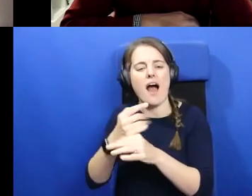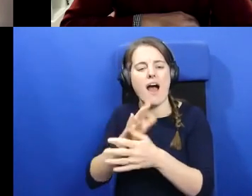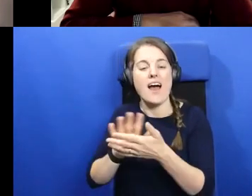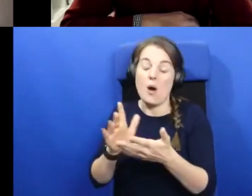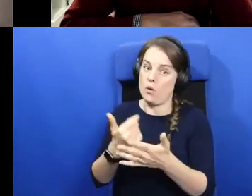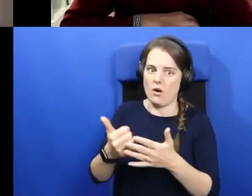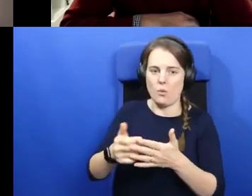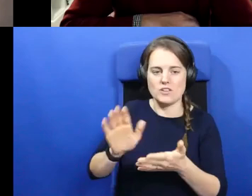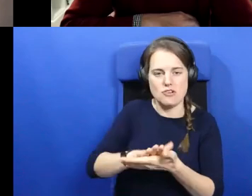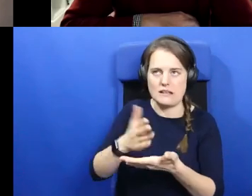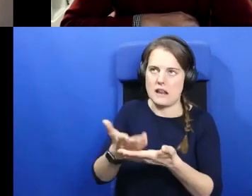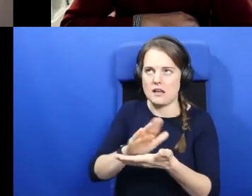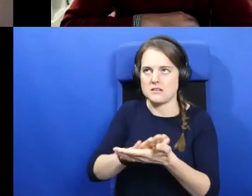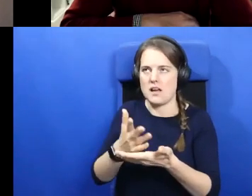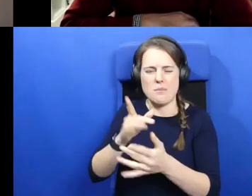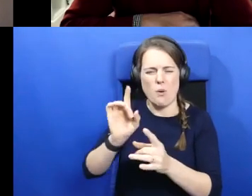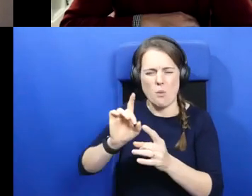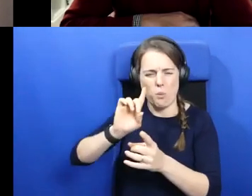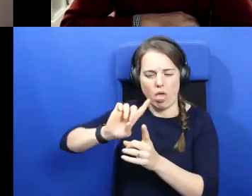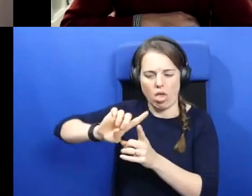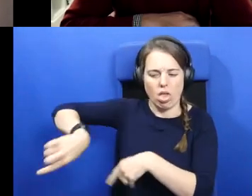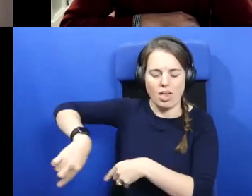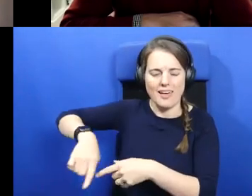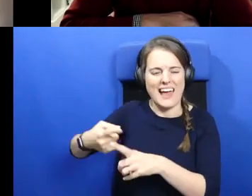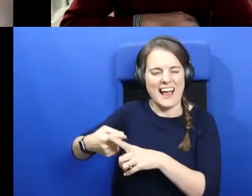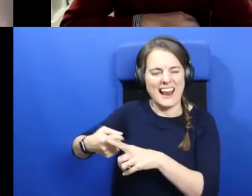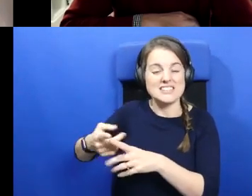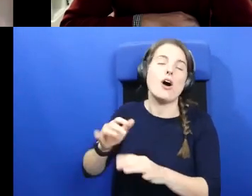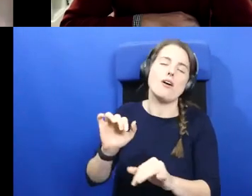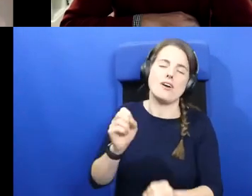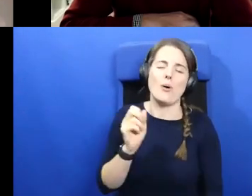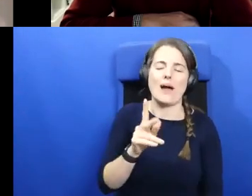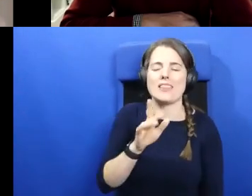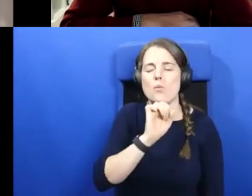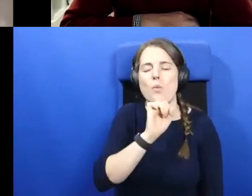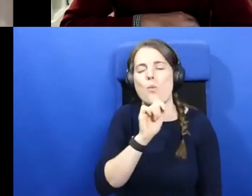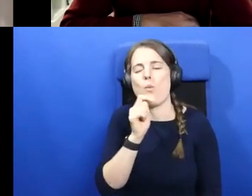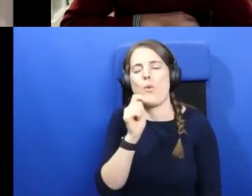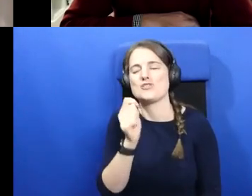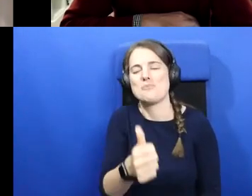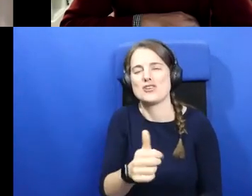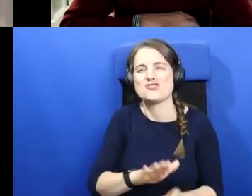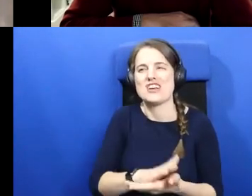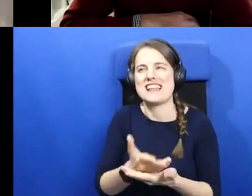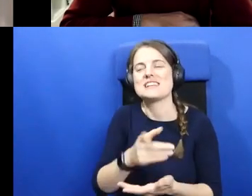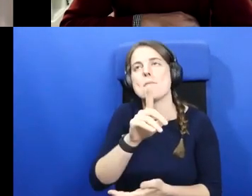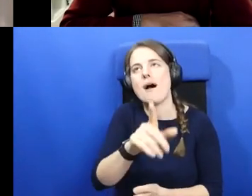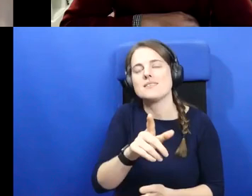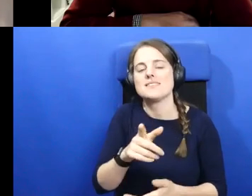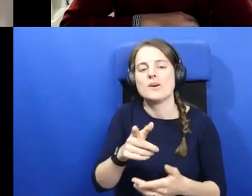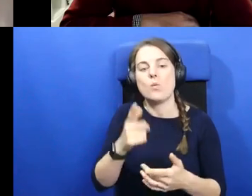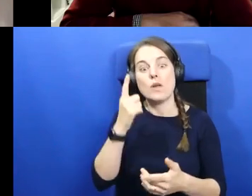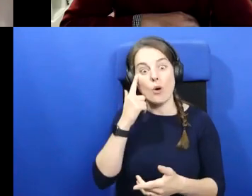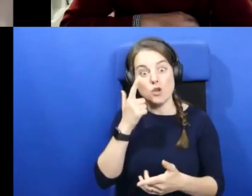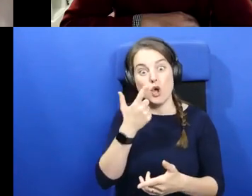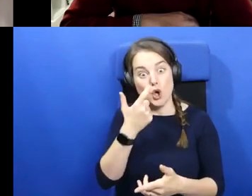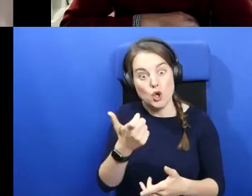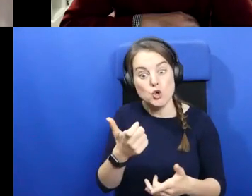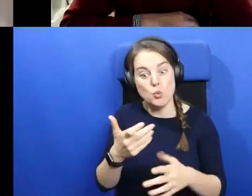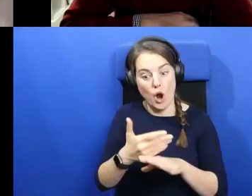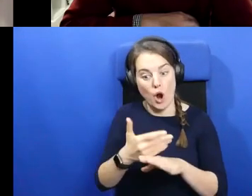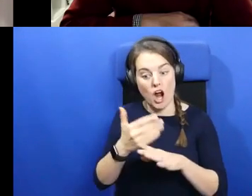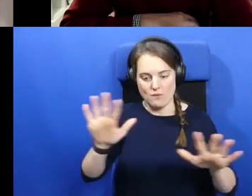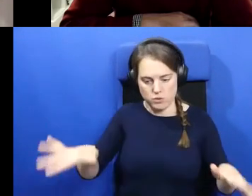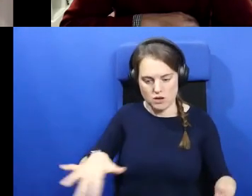but, uh, and, okay, there wasn't much translating, uh, and, but it, it, it could work perhaps if there's, um,